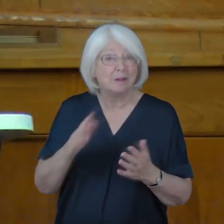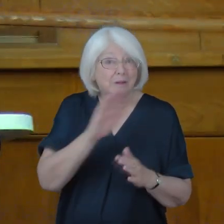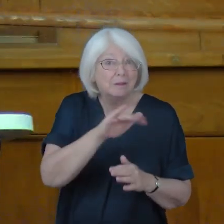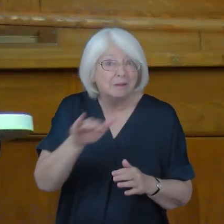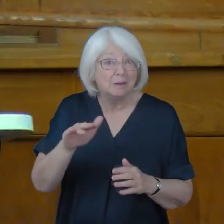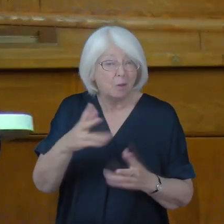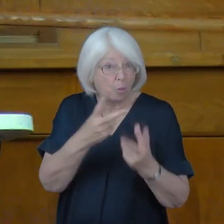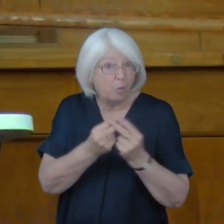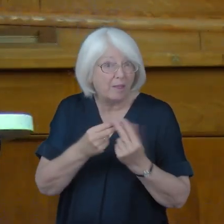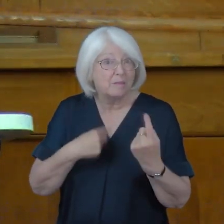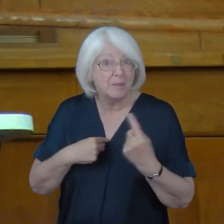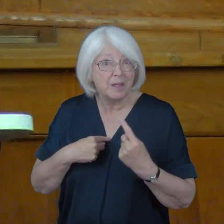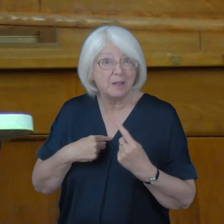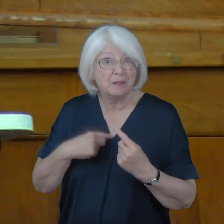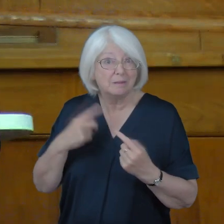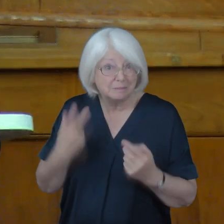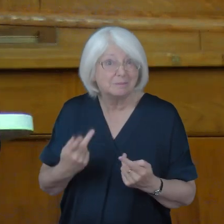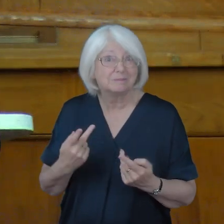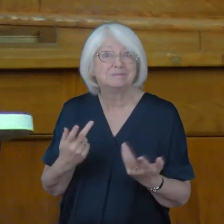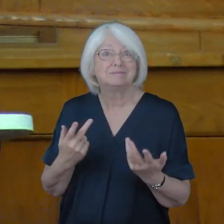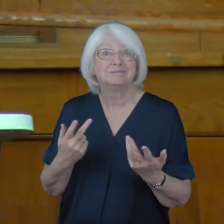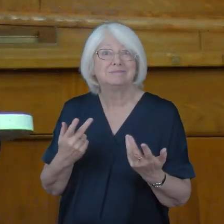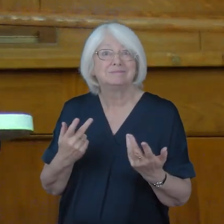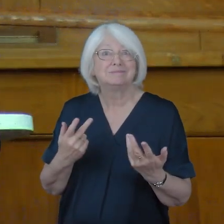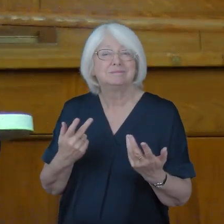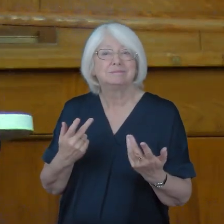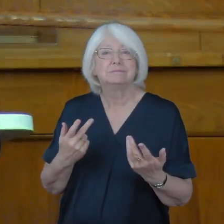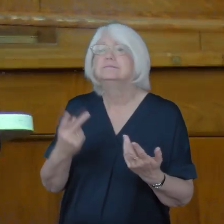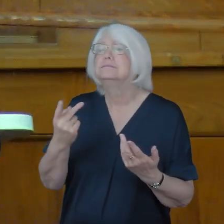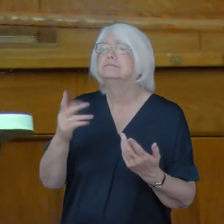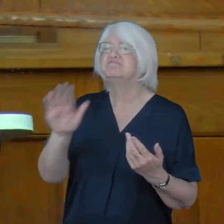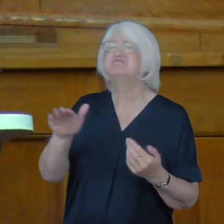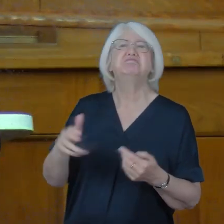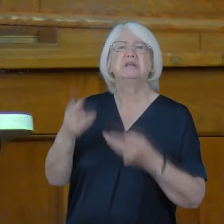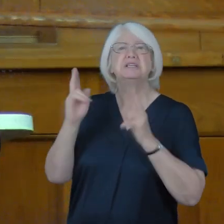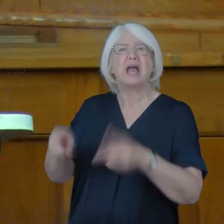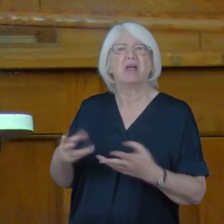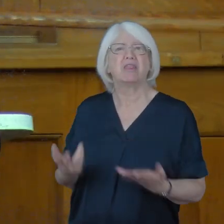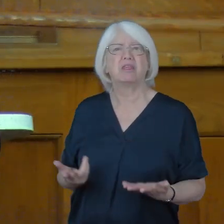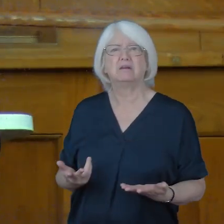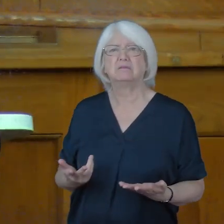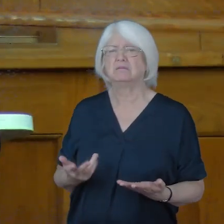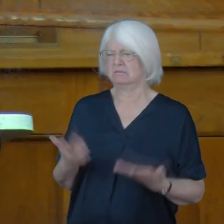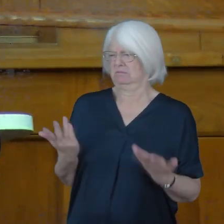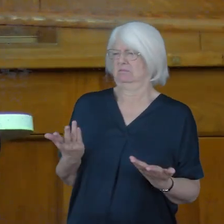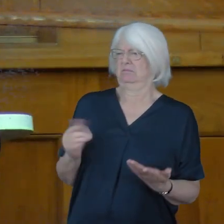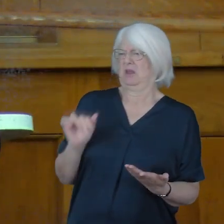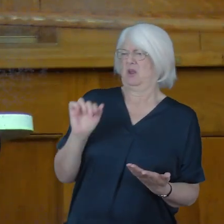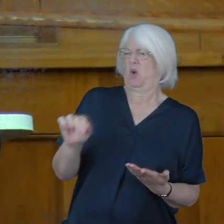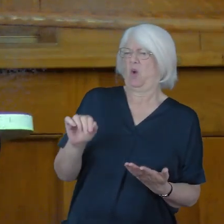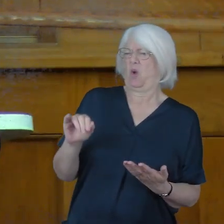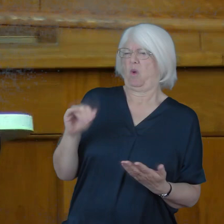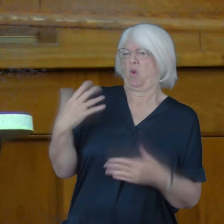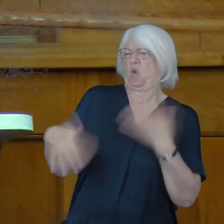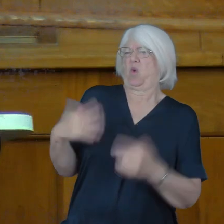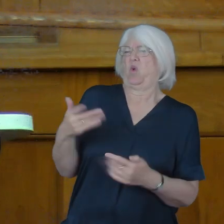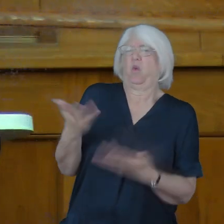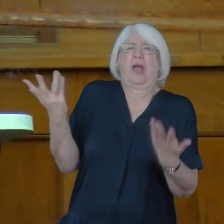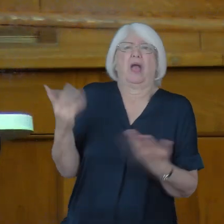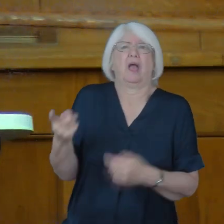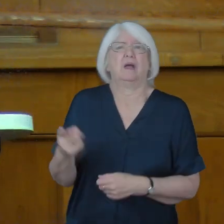you to cry out with me. Death, where is your sting?